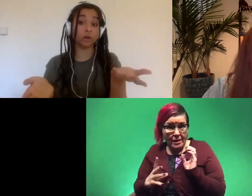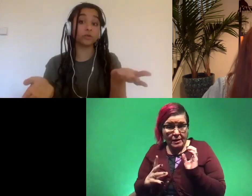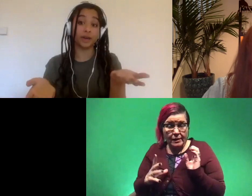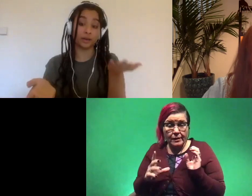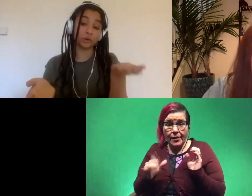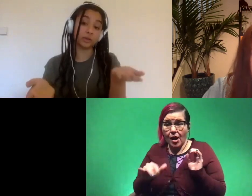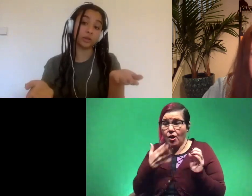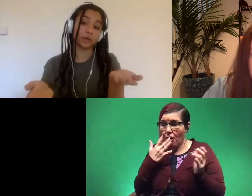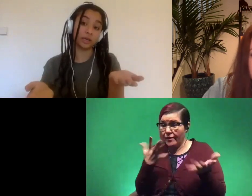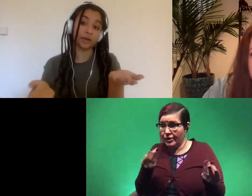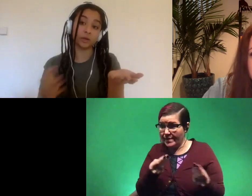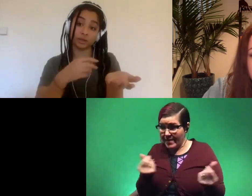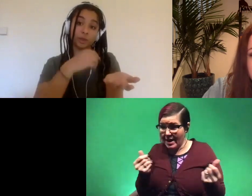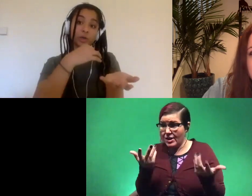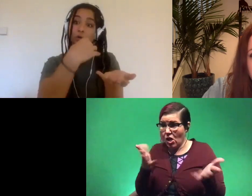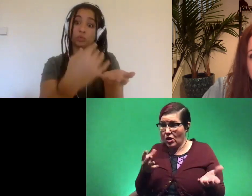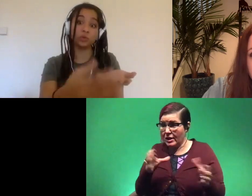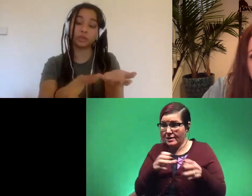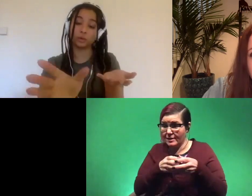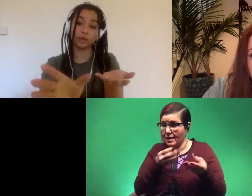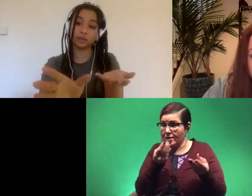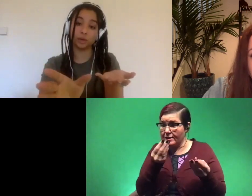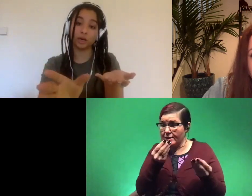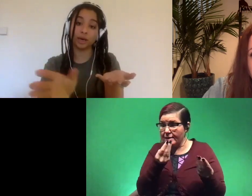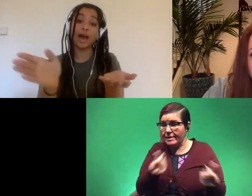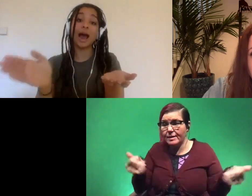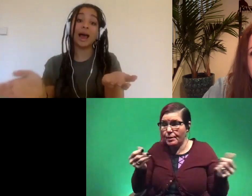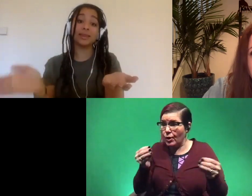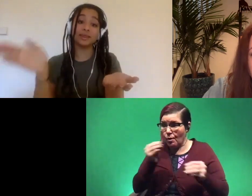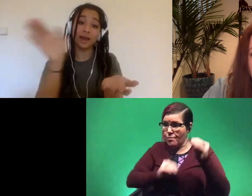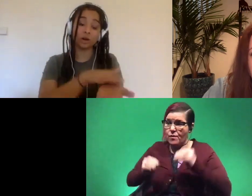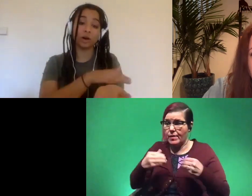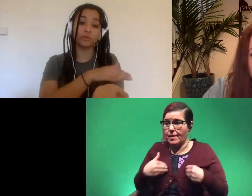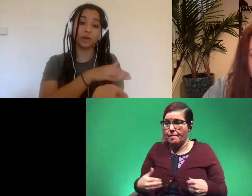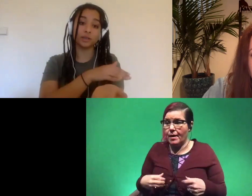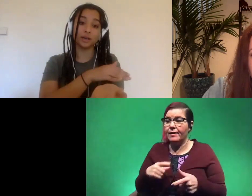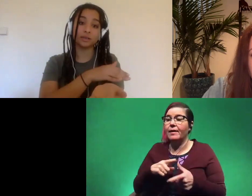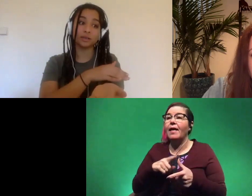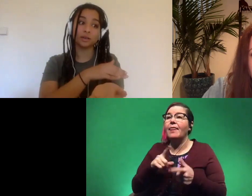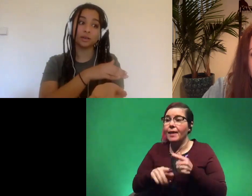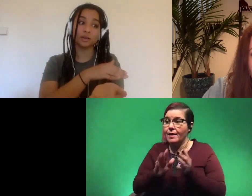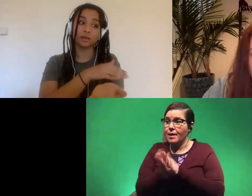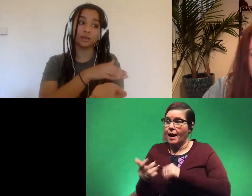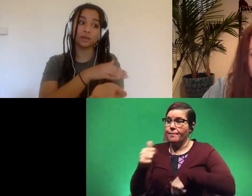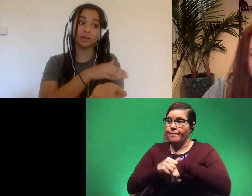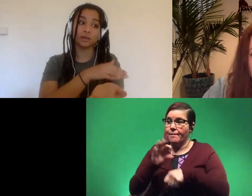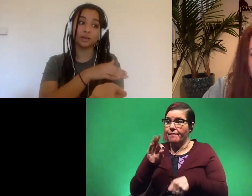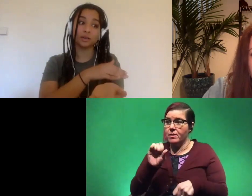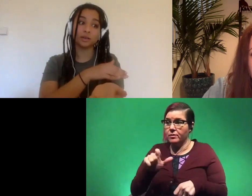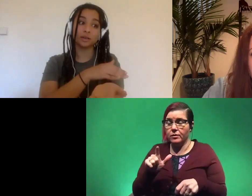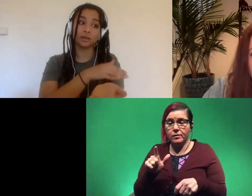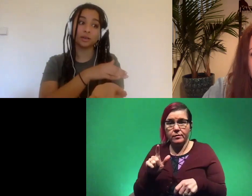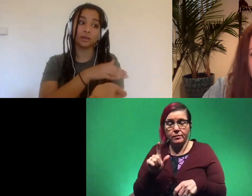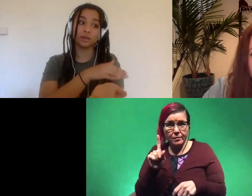that color faded and those cells already died or disappeared or moved somewhere else in the body and then it got fossilized is that actually